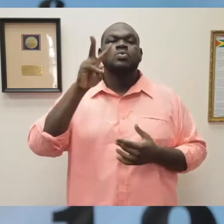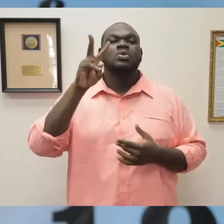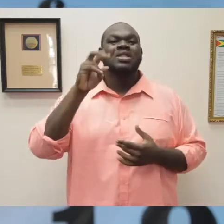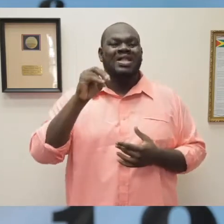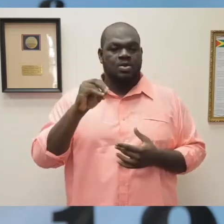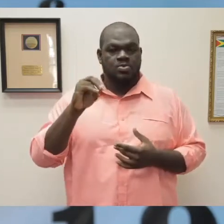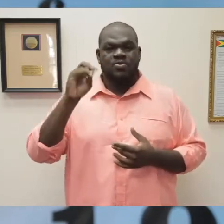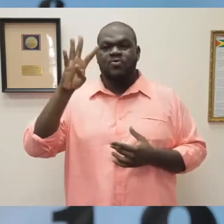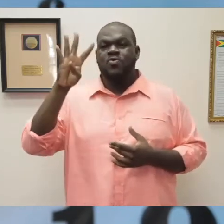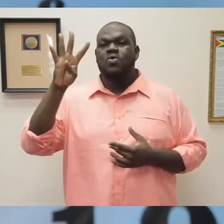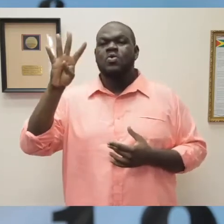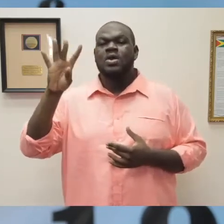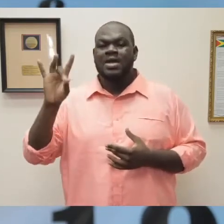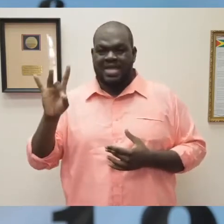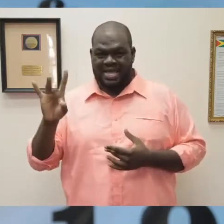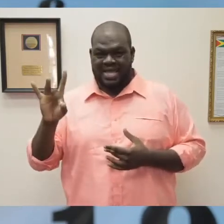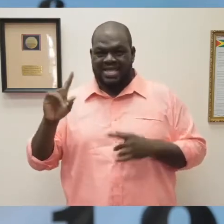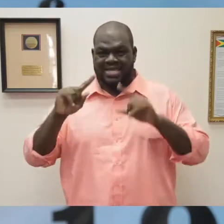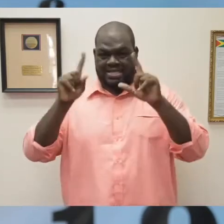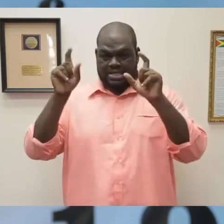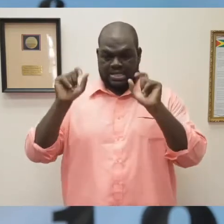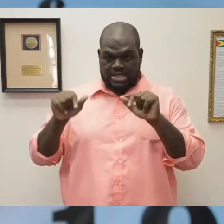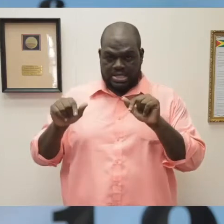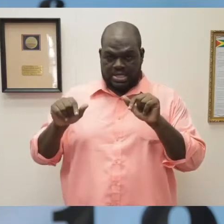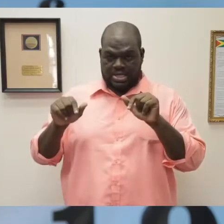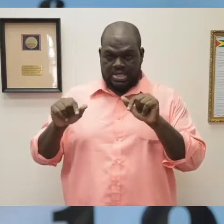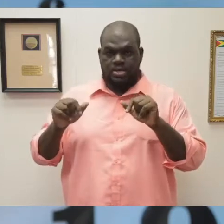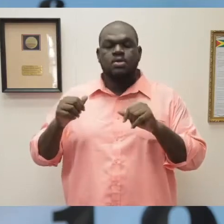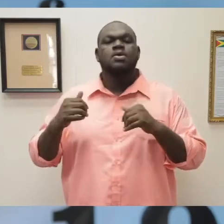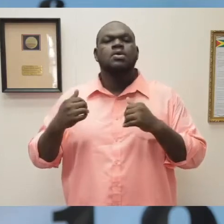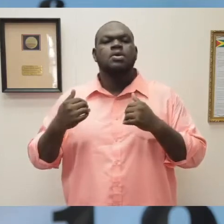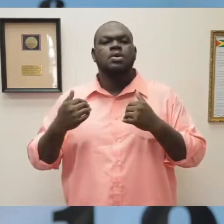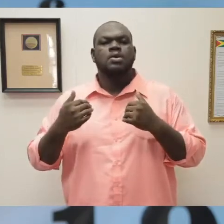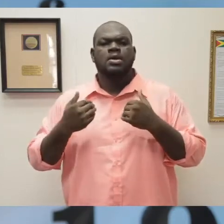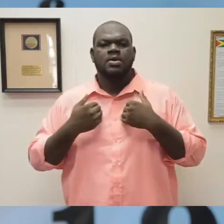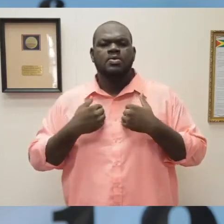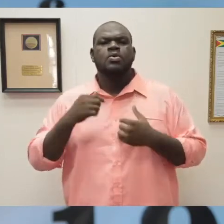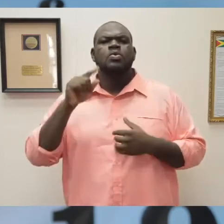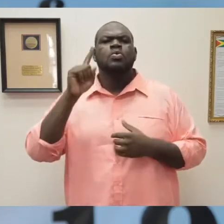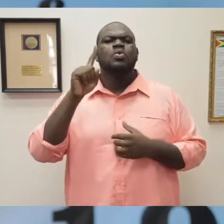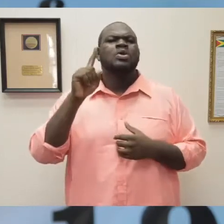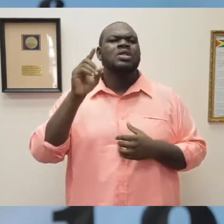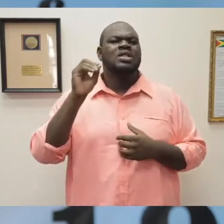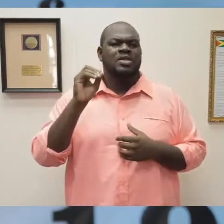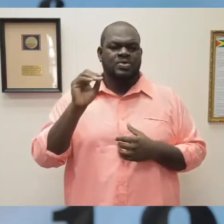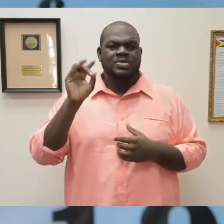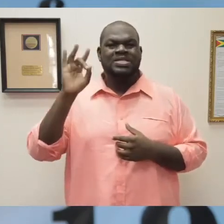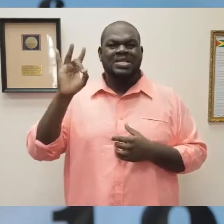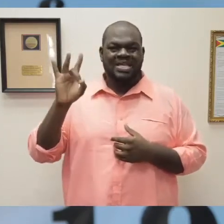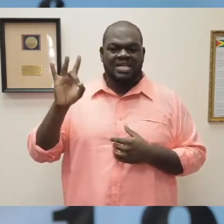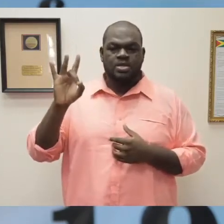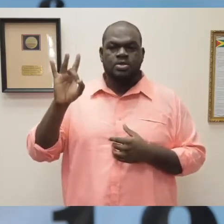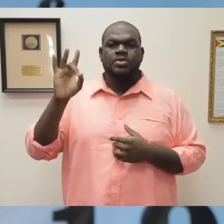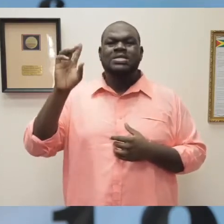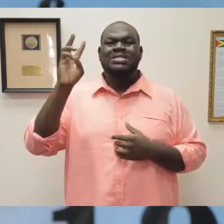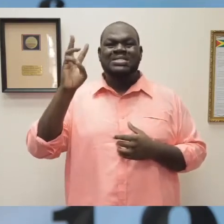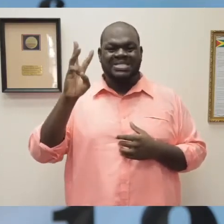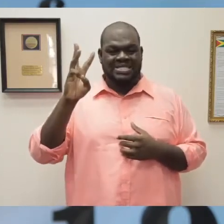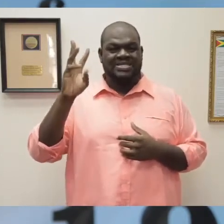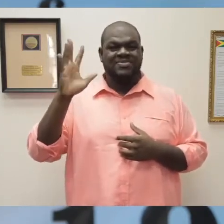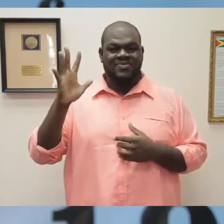so far, with 1,865 being negative. 102